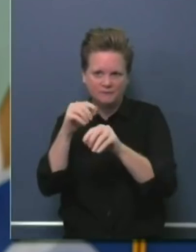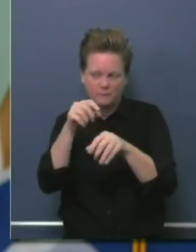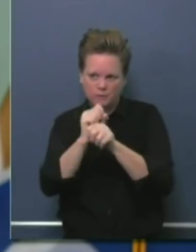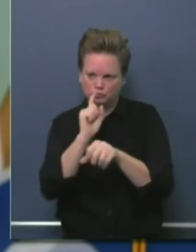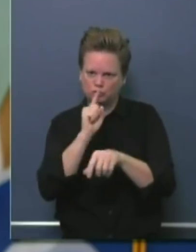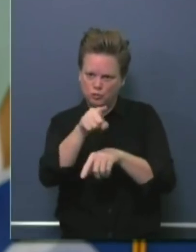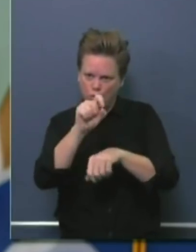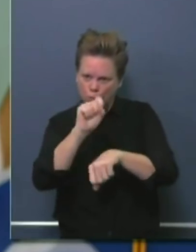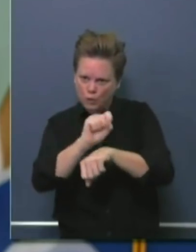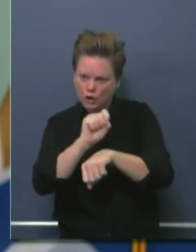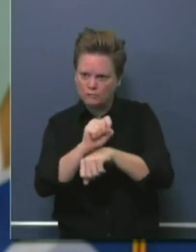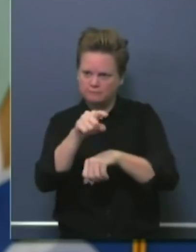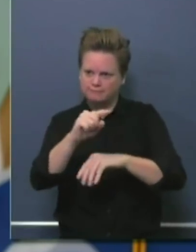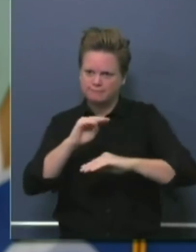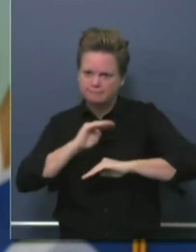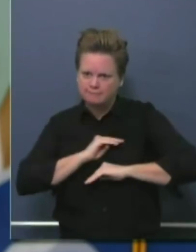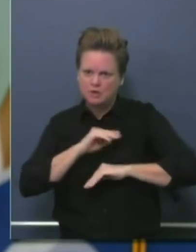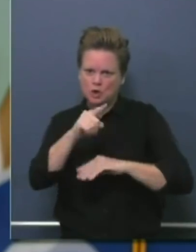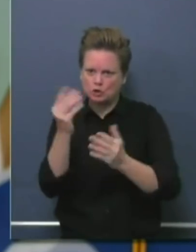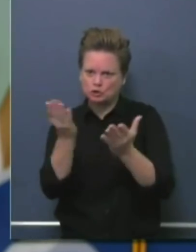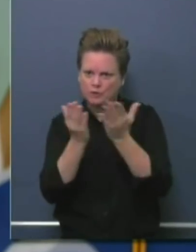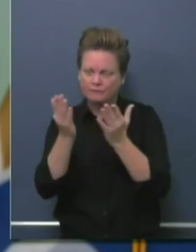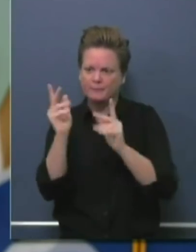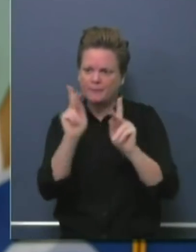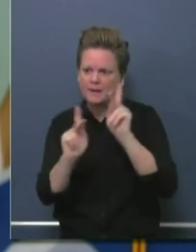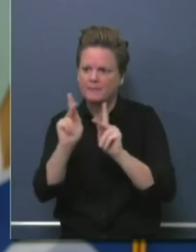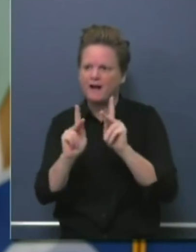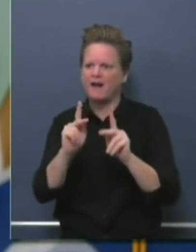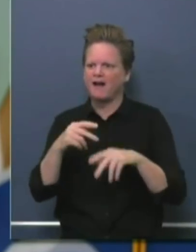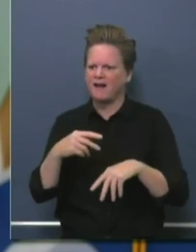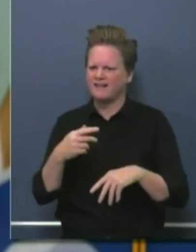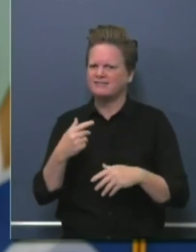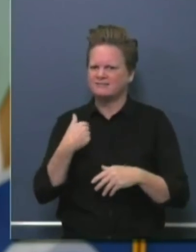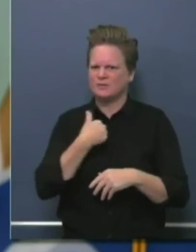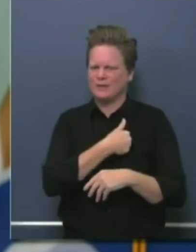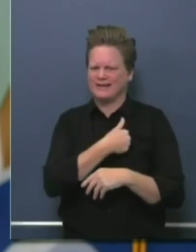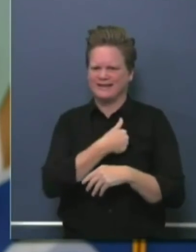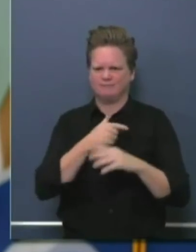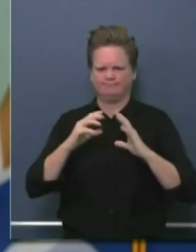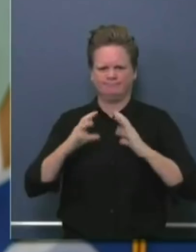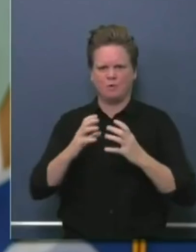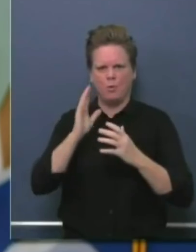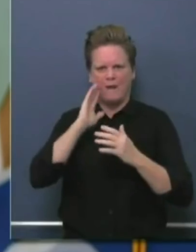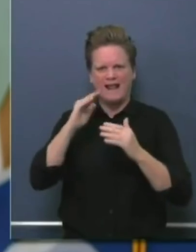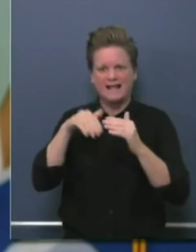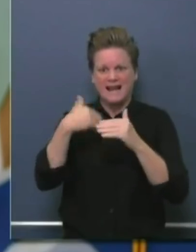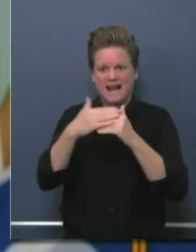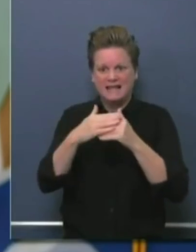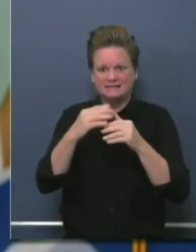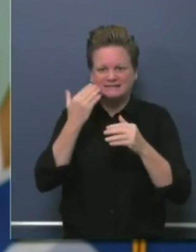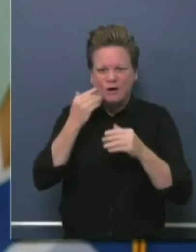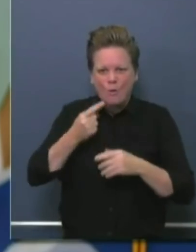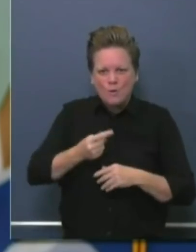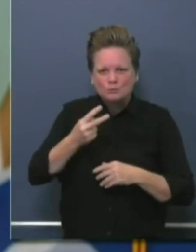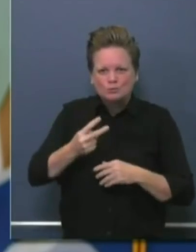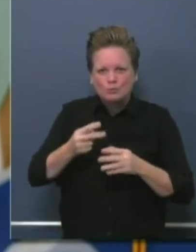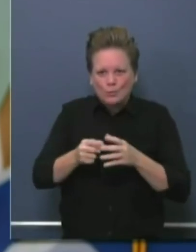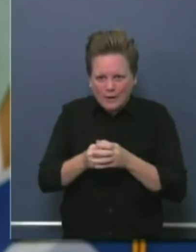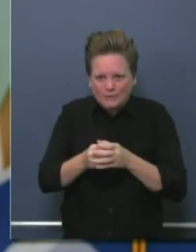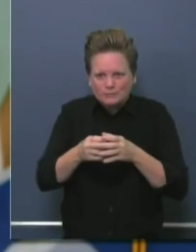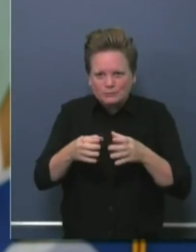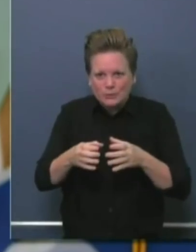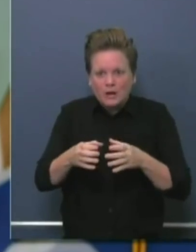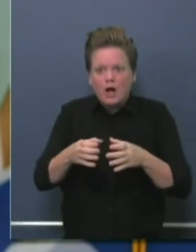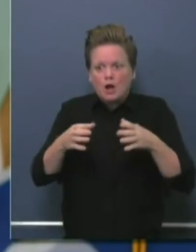people today, but as we begin to enter into this new phase and start to reopen our economy, are essential for our